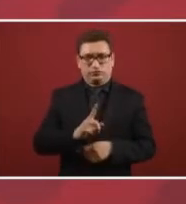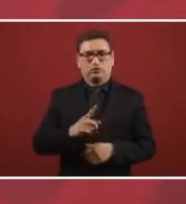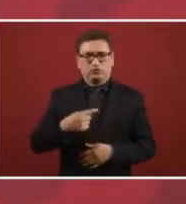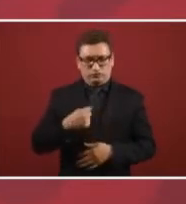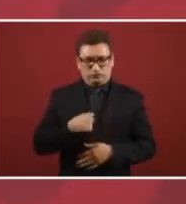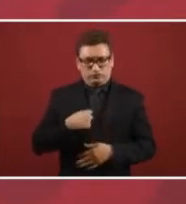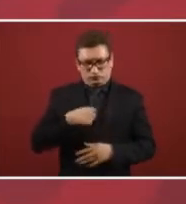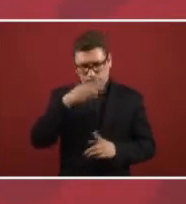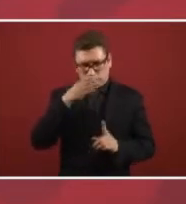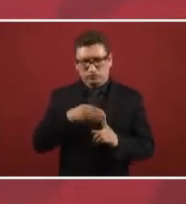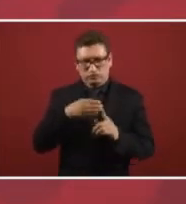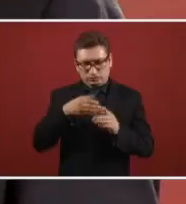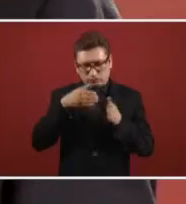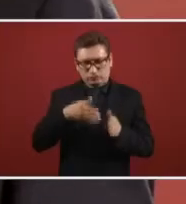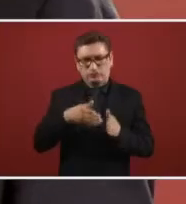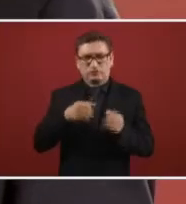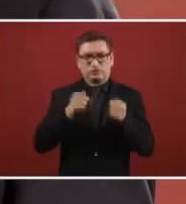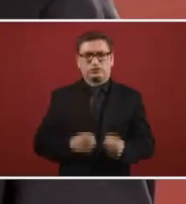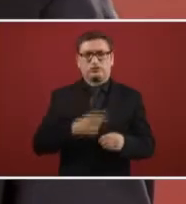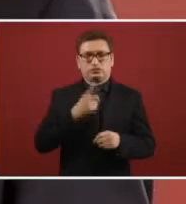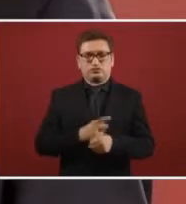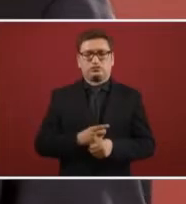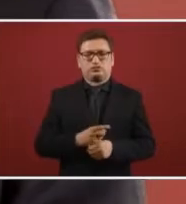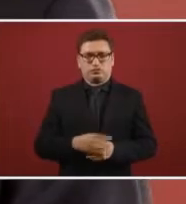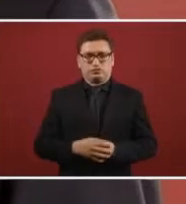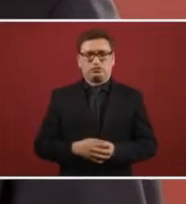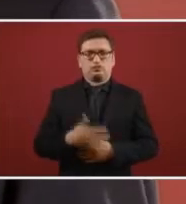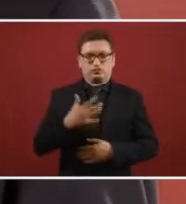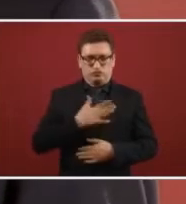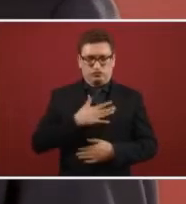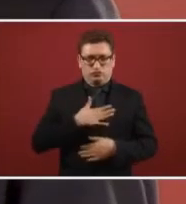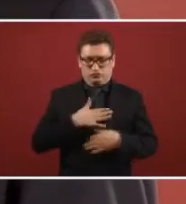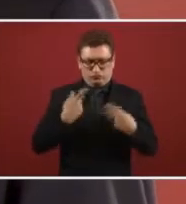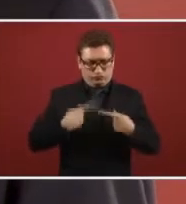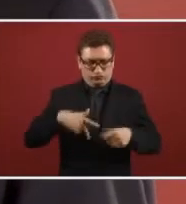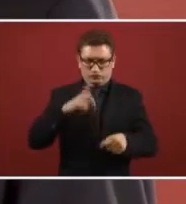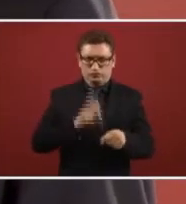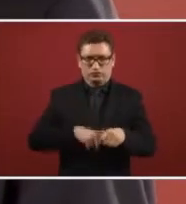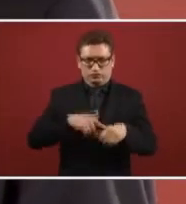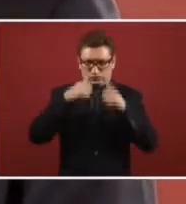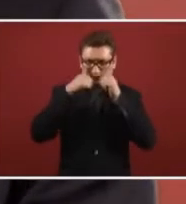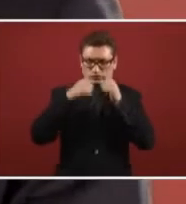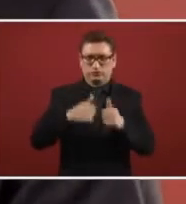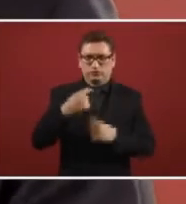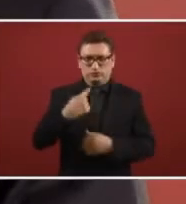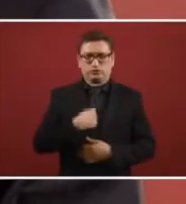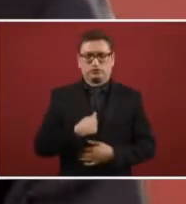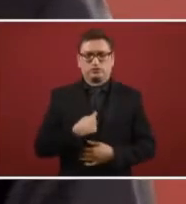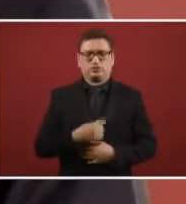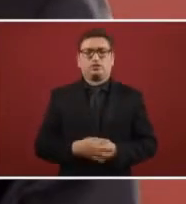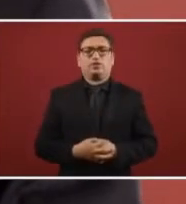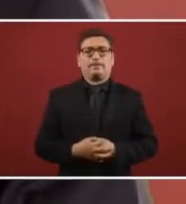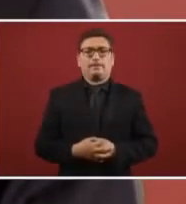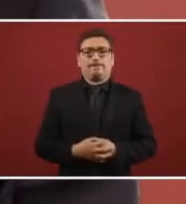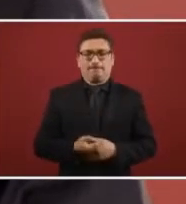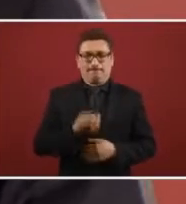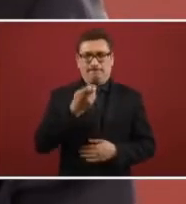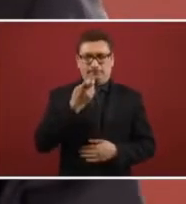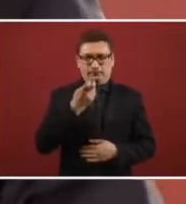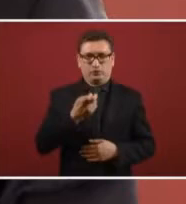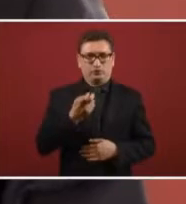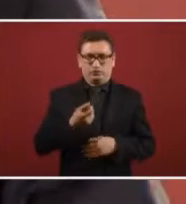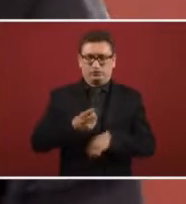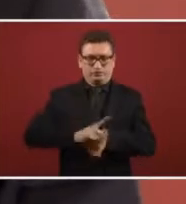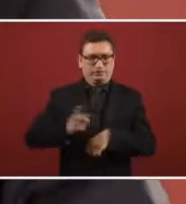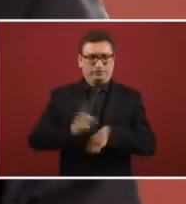of security to anyone. I am attending to it personally, and that is why